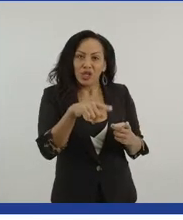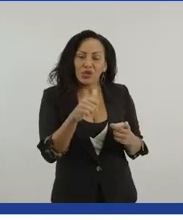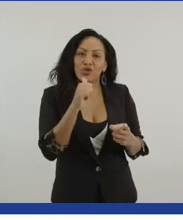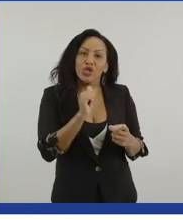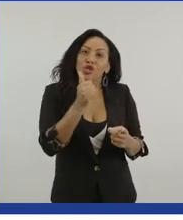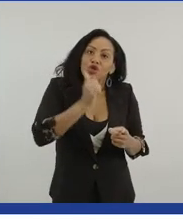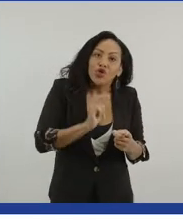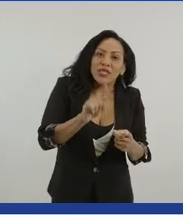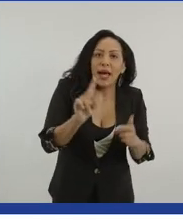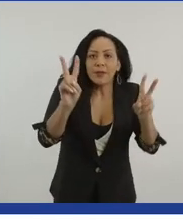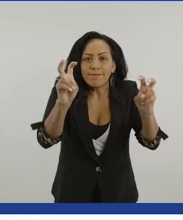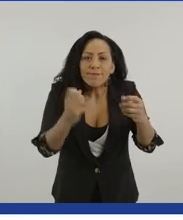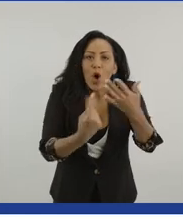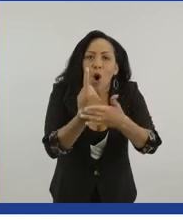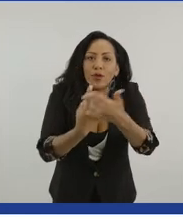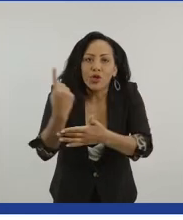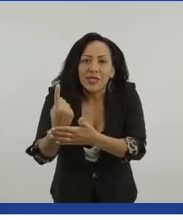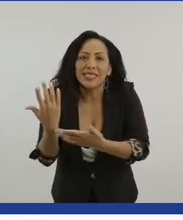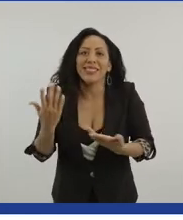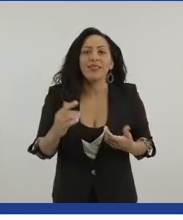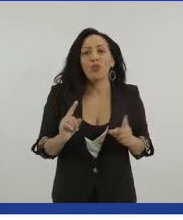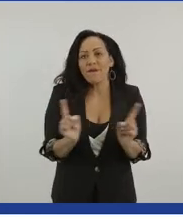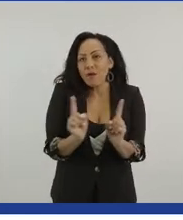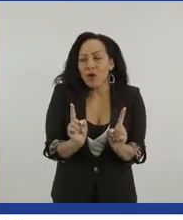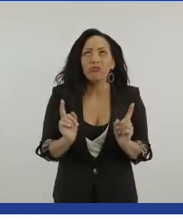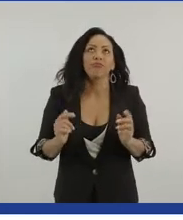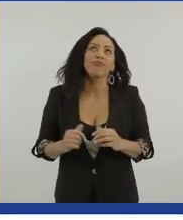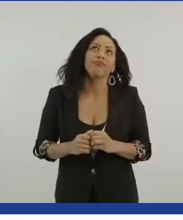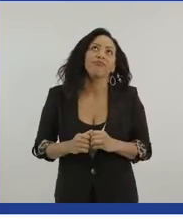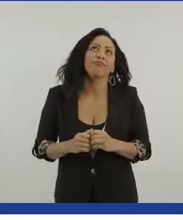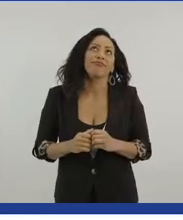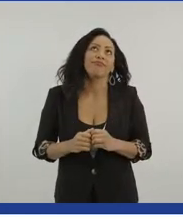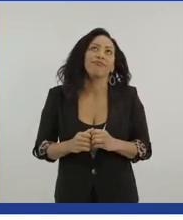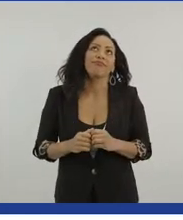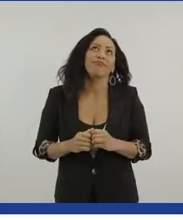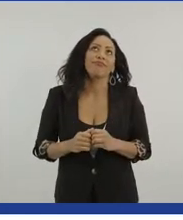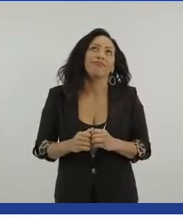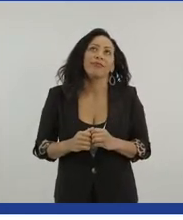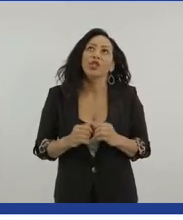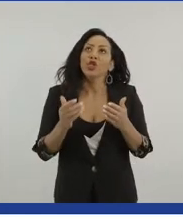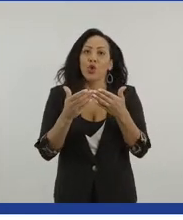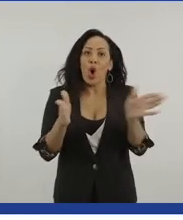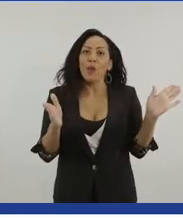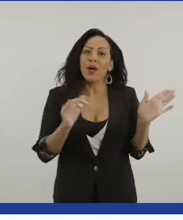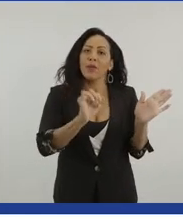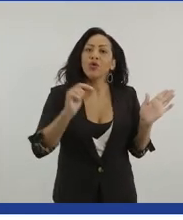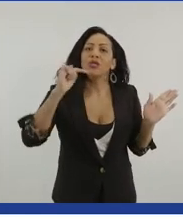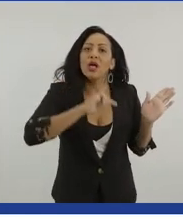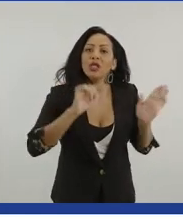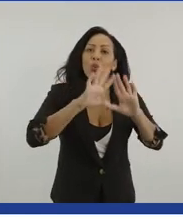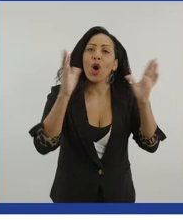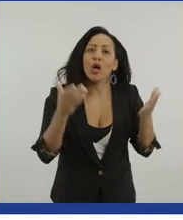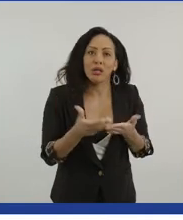a, an opportunity to open, uh, your, your son and your son's world around what is possible.